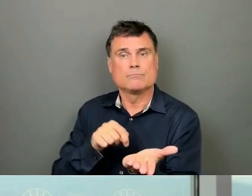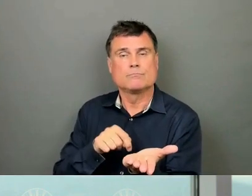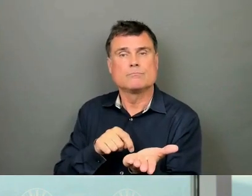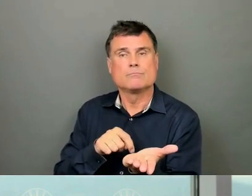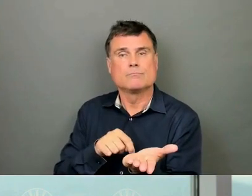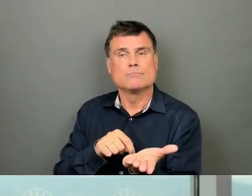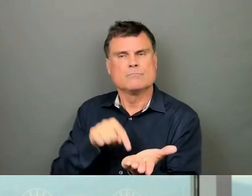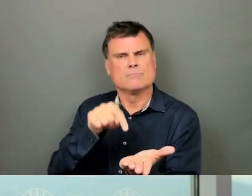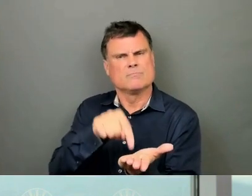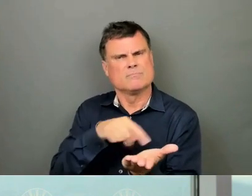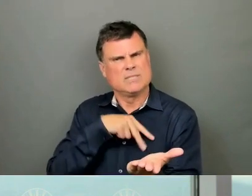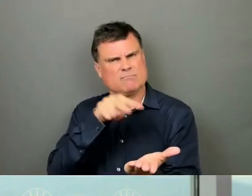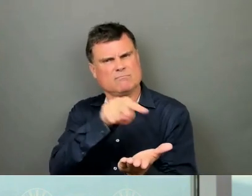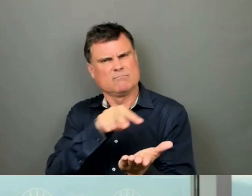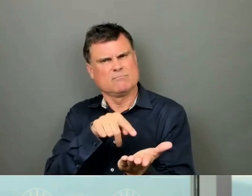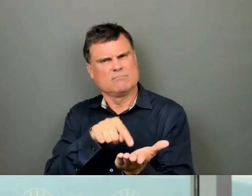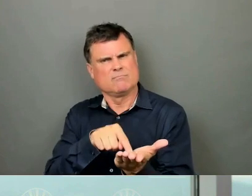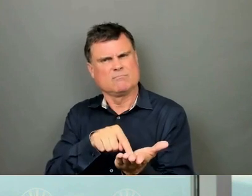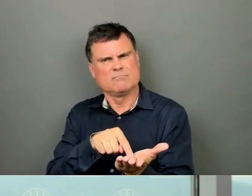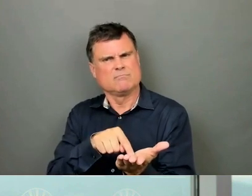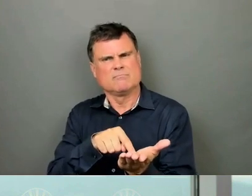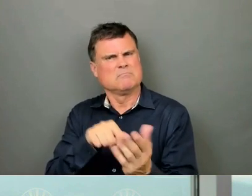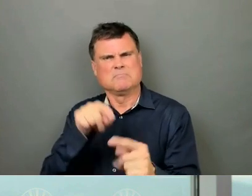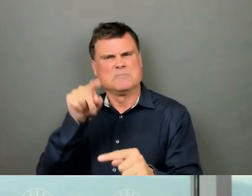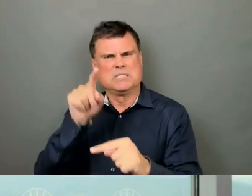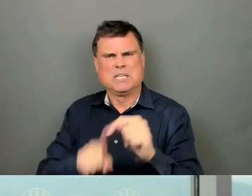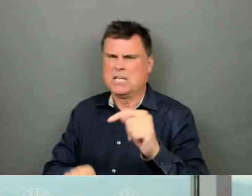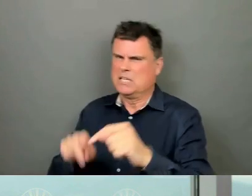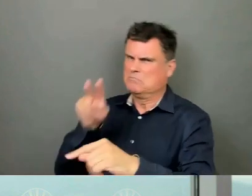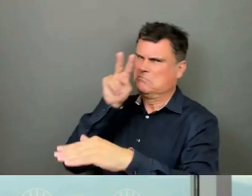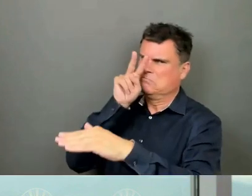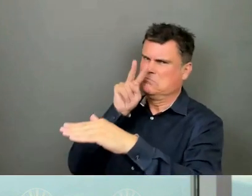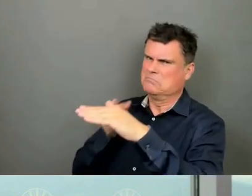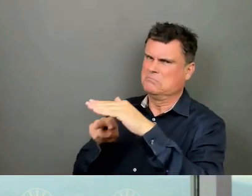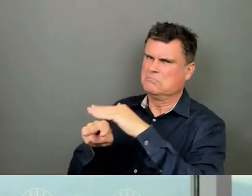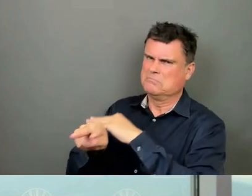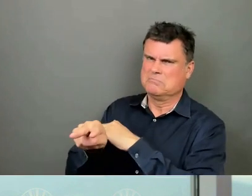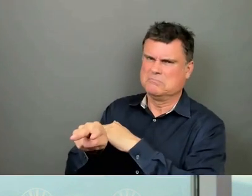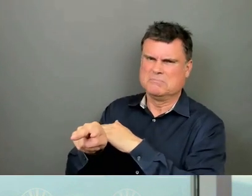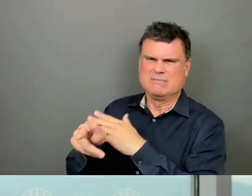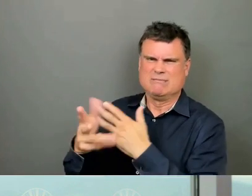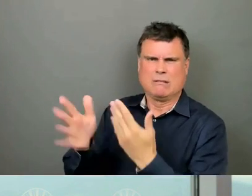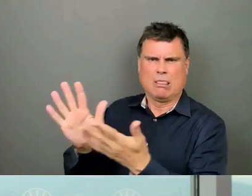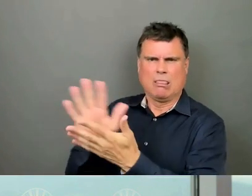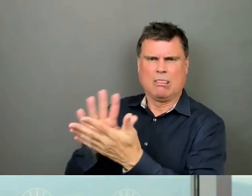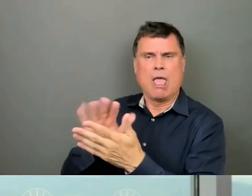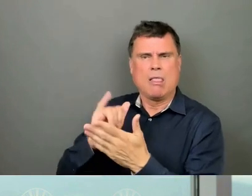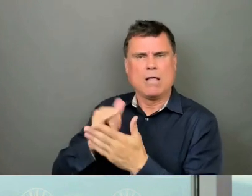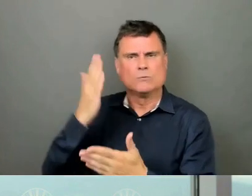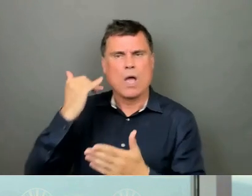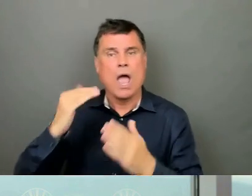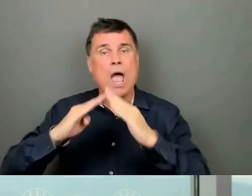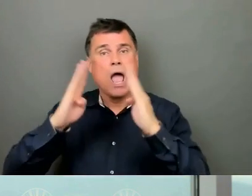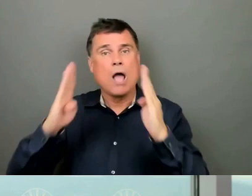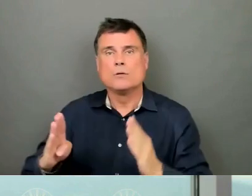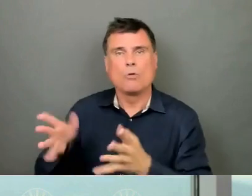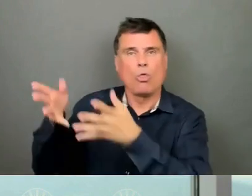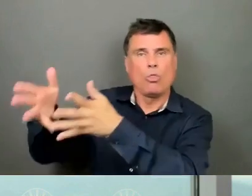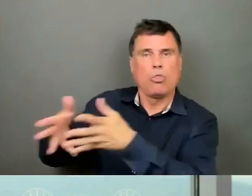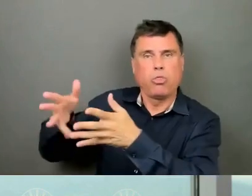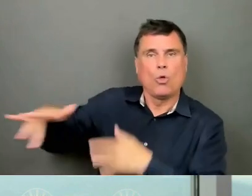unanticipated circumstances the delivery of the housing did not proceed